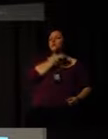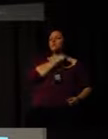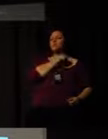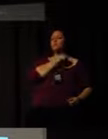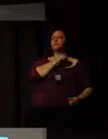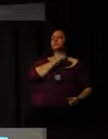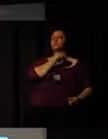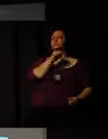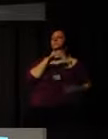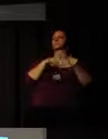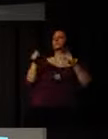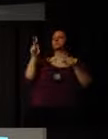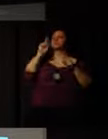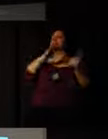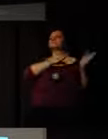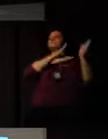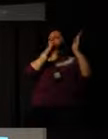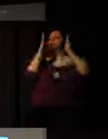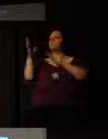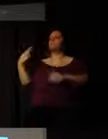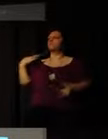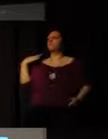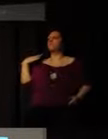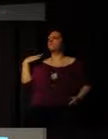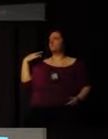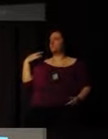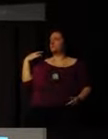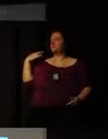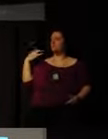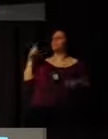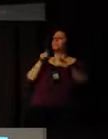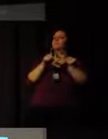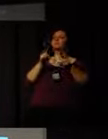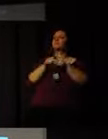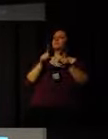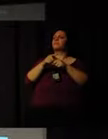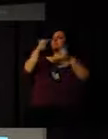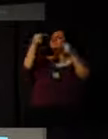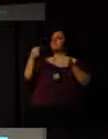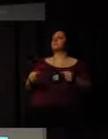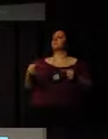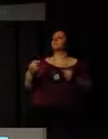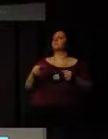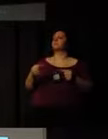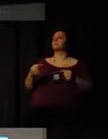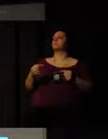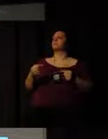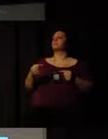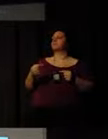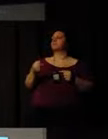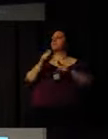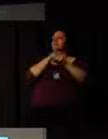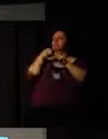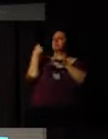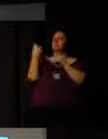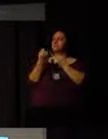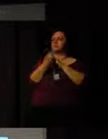volunteerism. And then also the challenges facing civil society and NGOs.